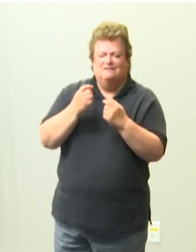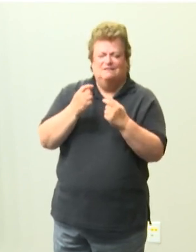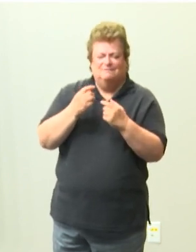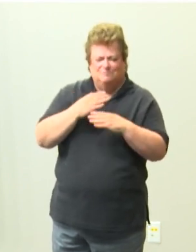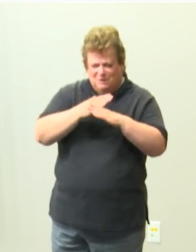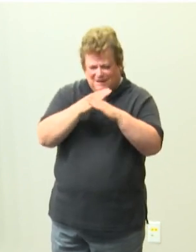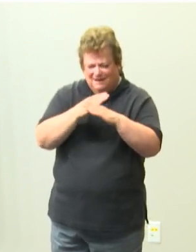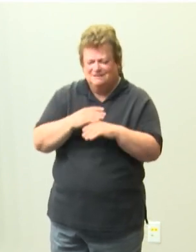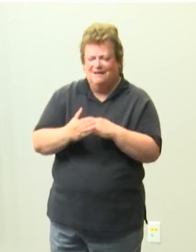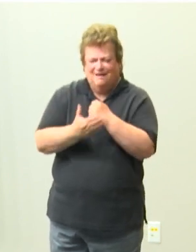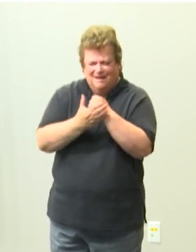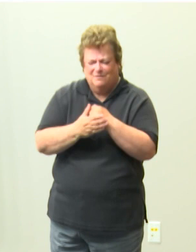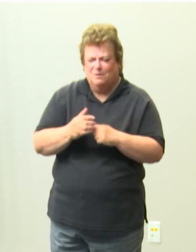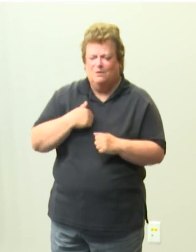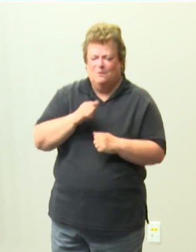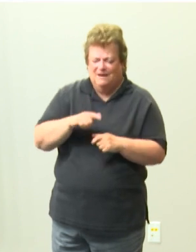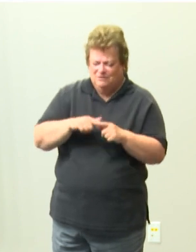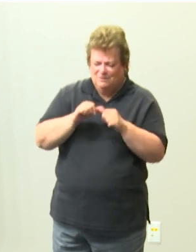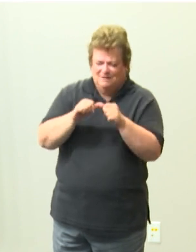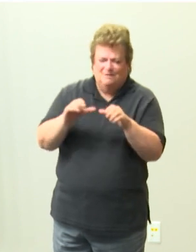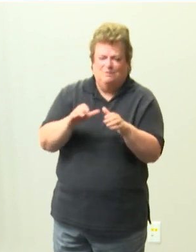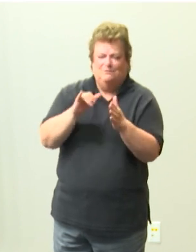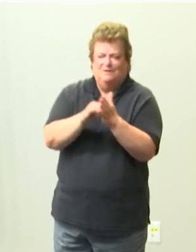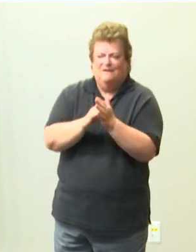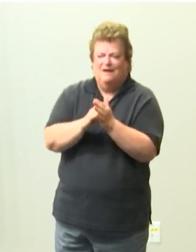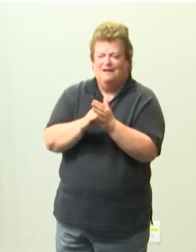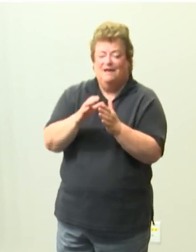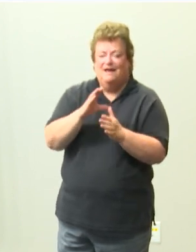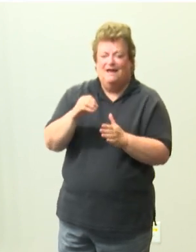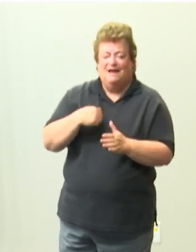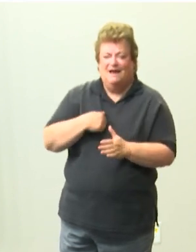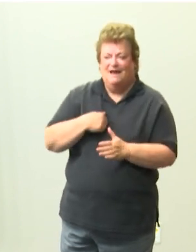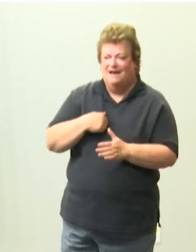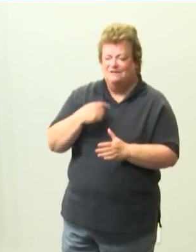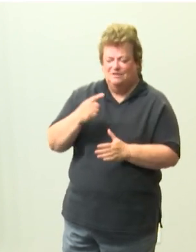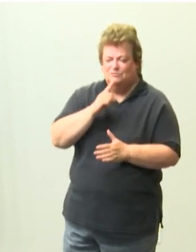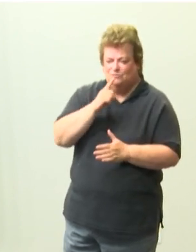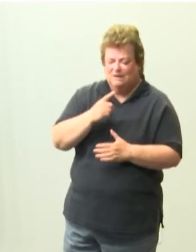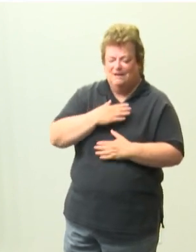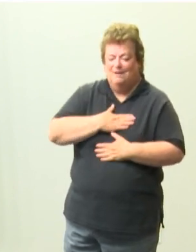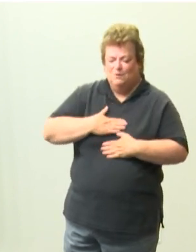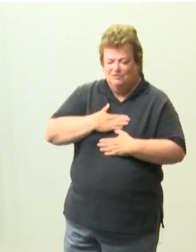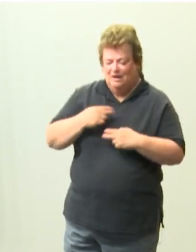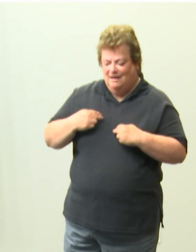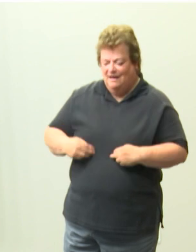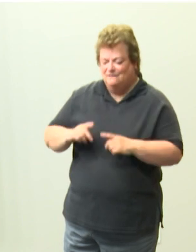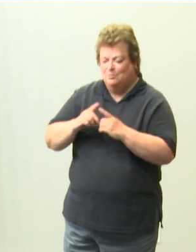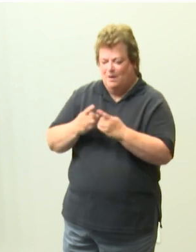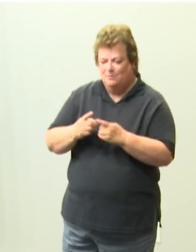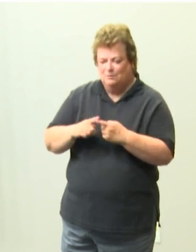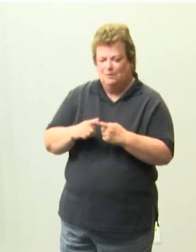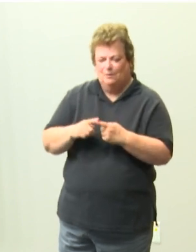do to help each other we just need to keep doing it and um i just really um appreciate the health department kind of stepping forward and